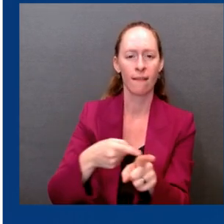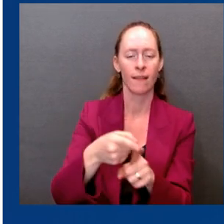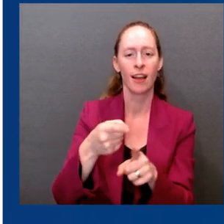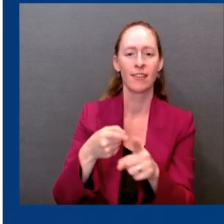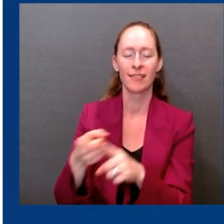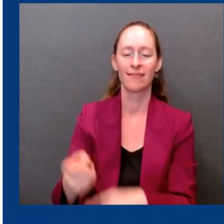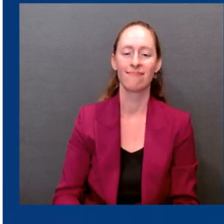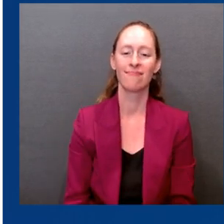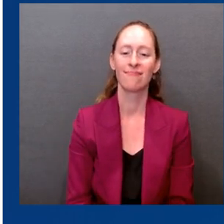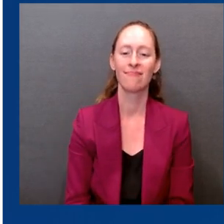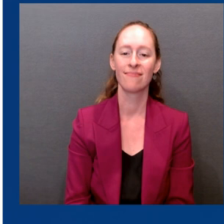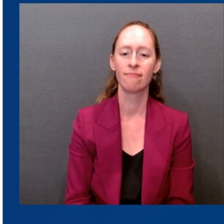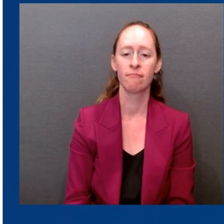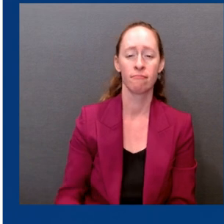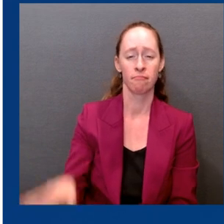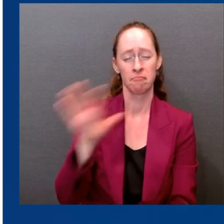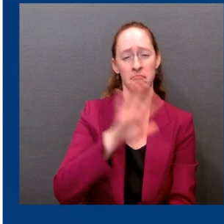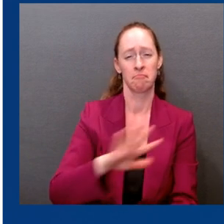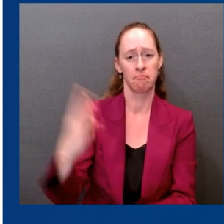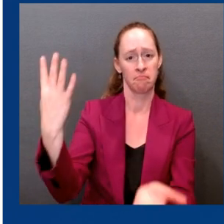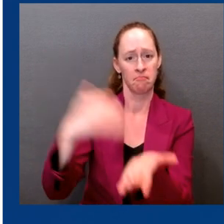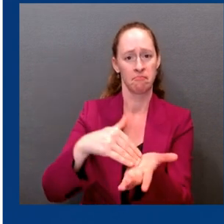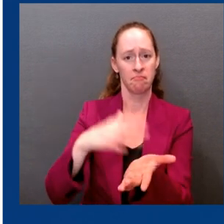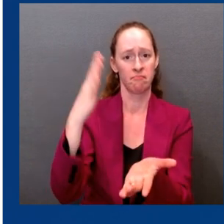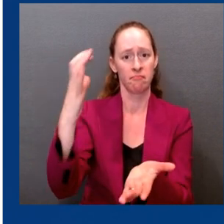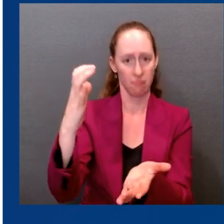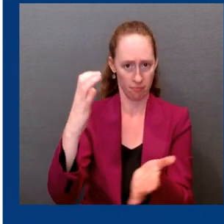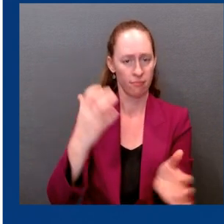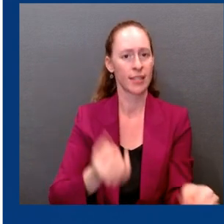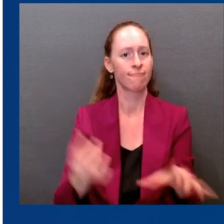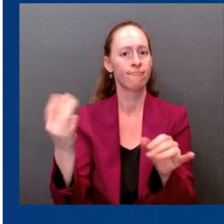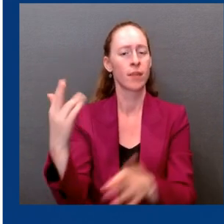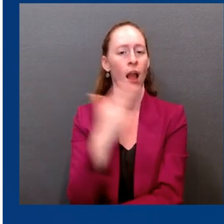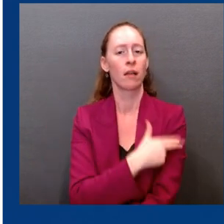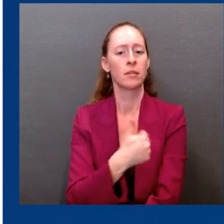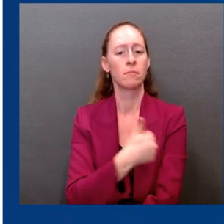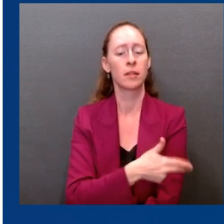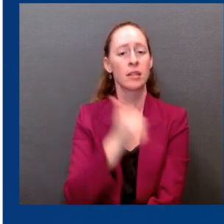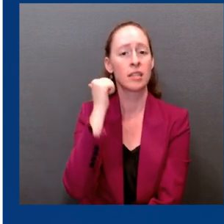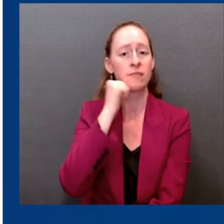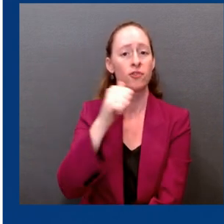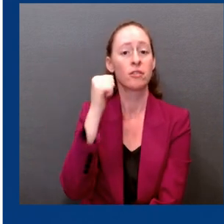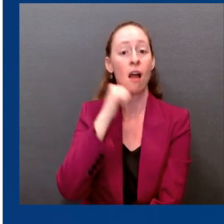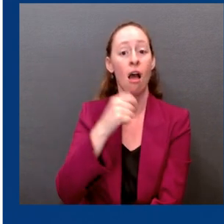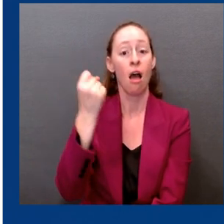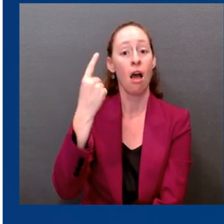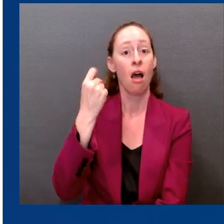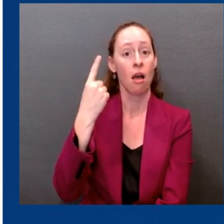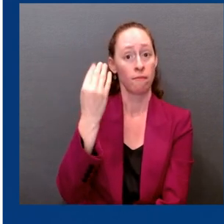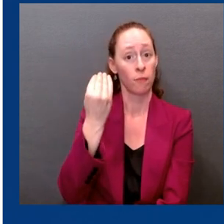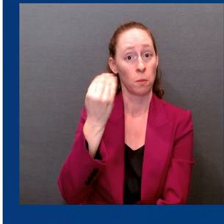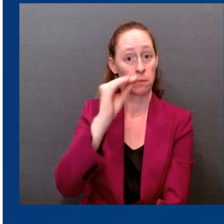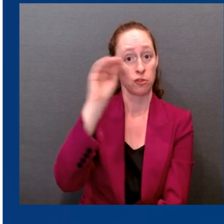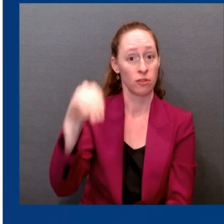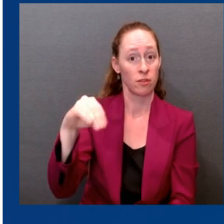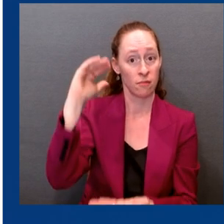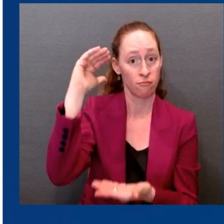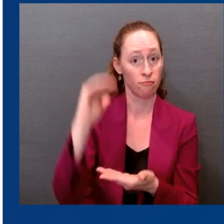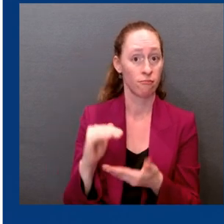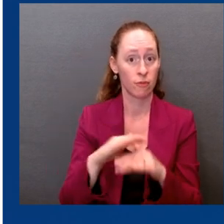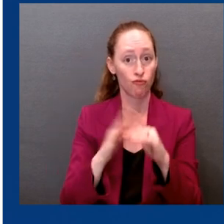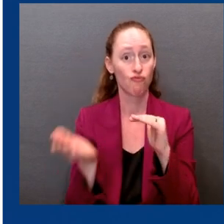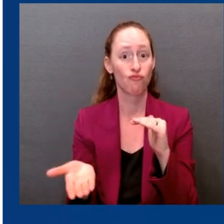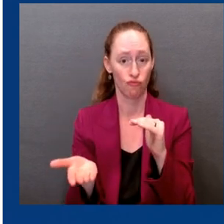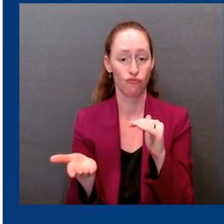decrease of about 14 percent over the prior week. Since April, we have seen a greater increase in hospitalization